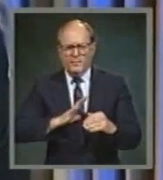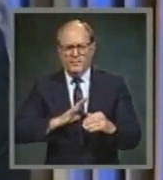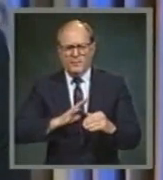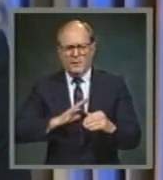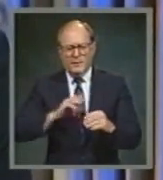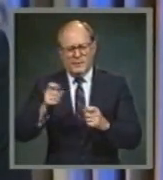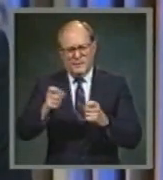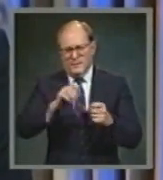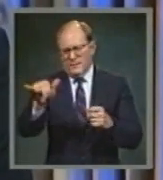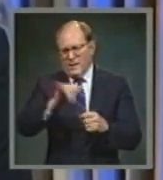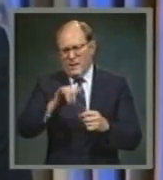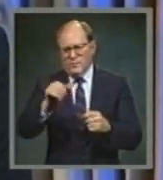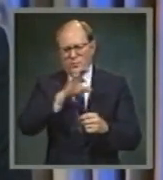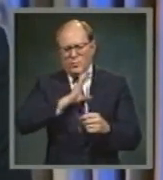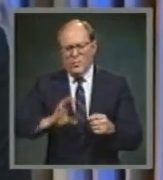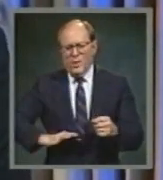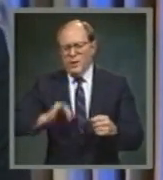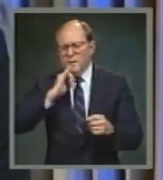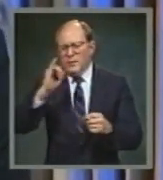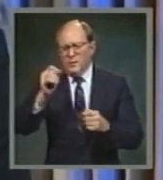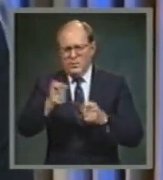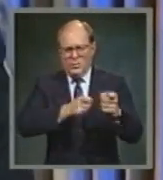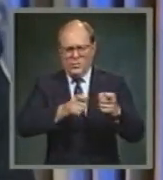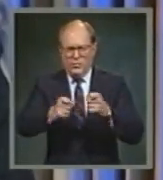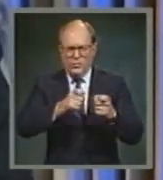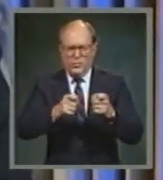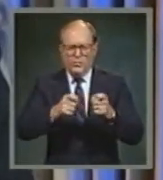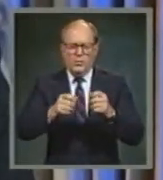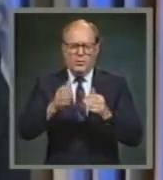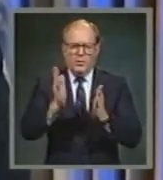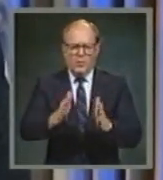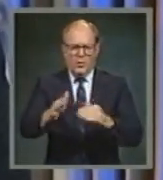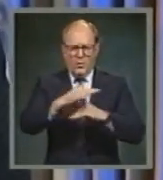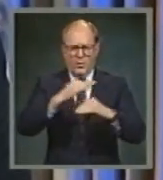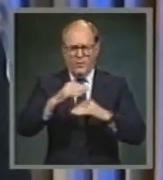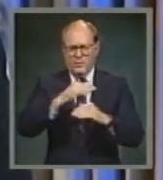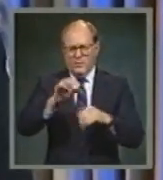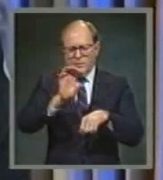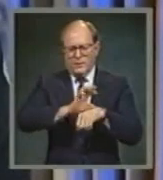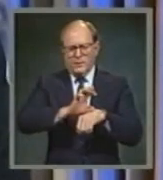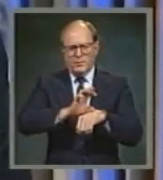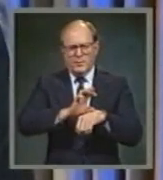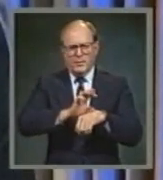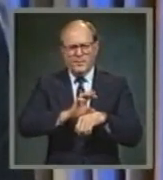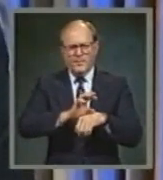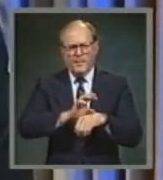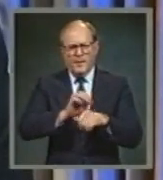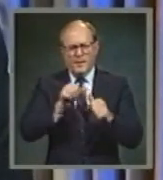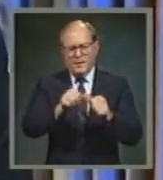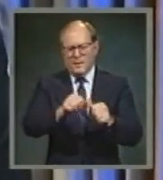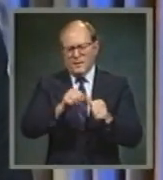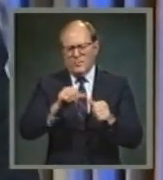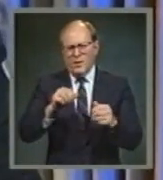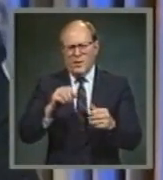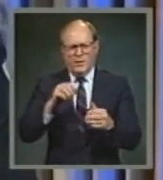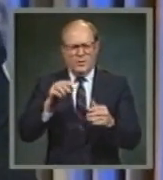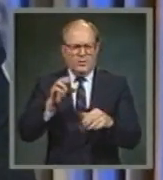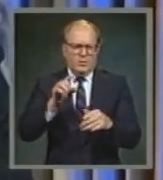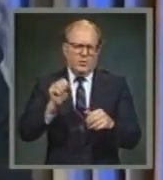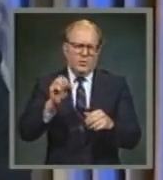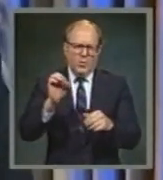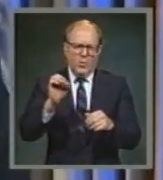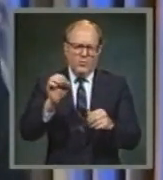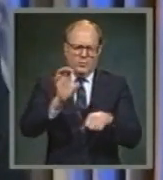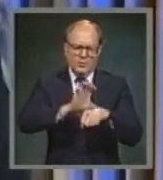Ephesians 5, verse 23. Then verse 24 continues, Therefore, as the church is subject